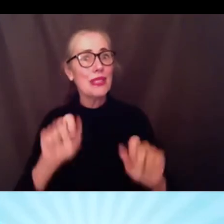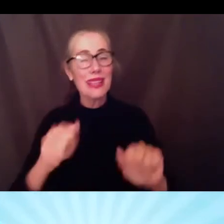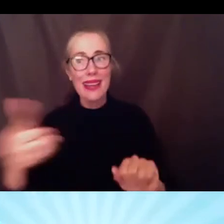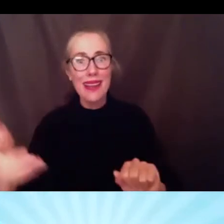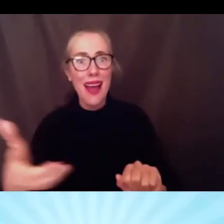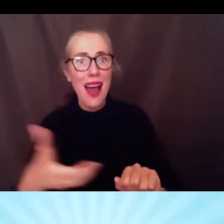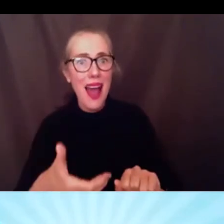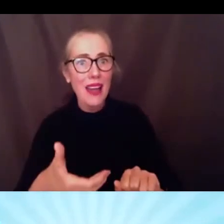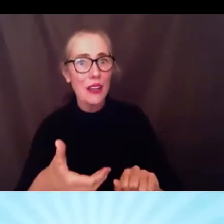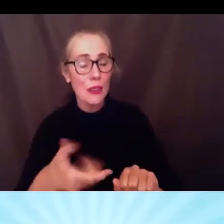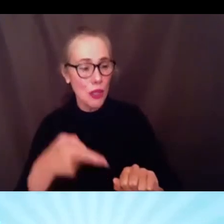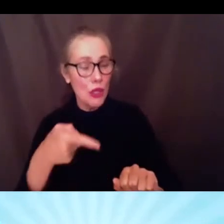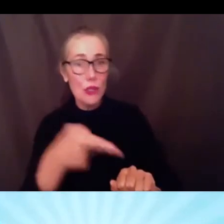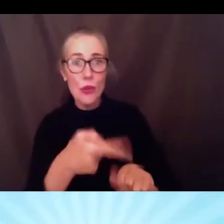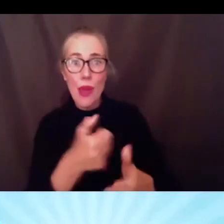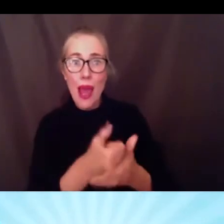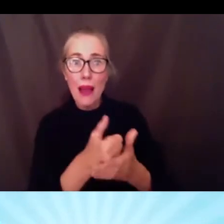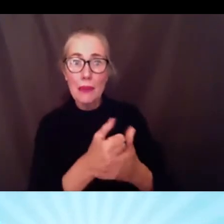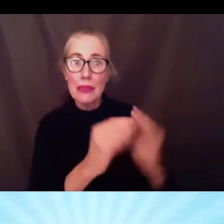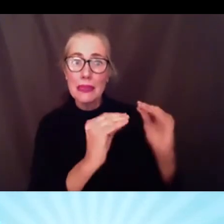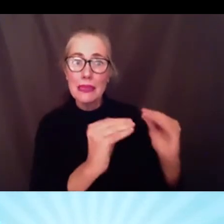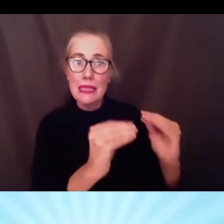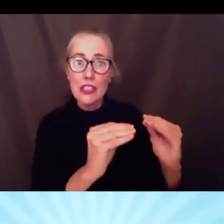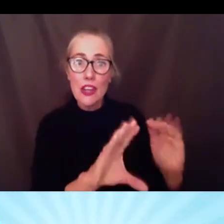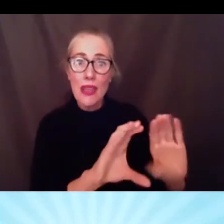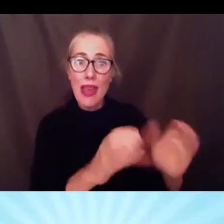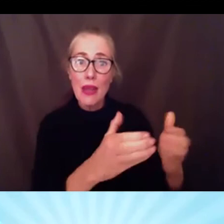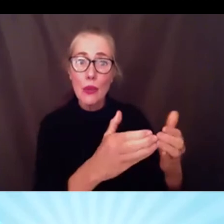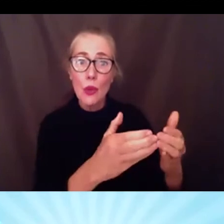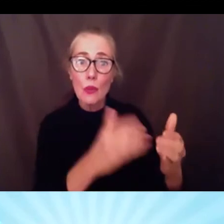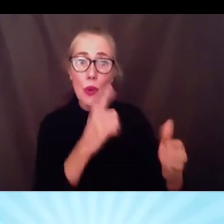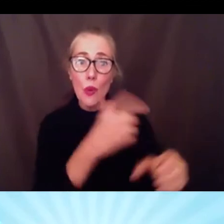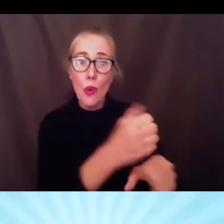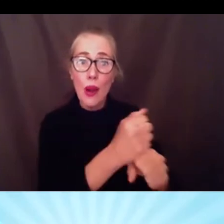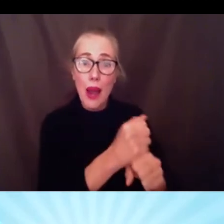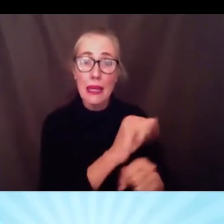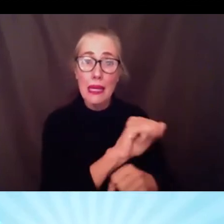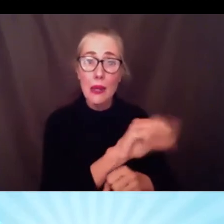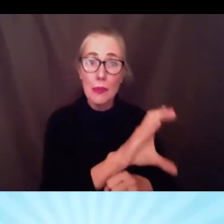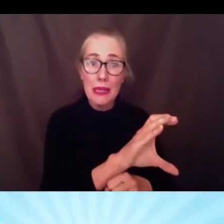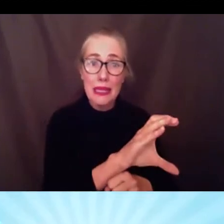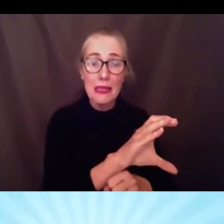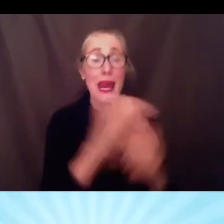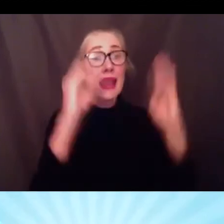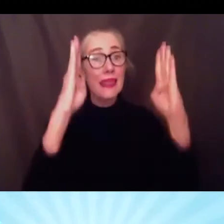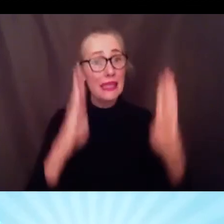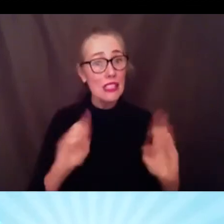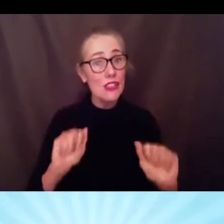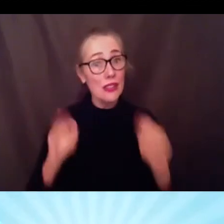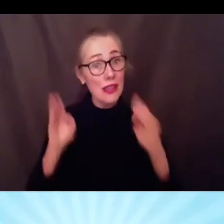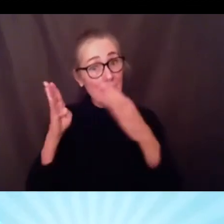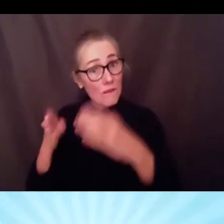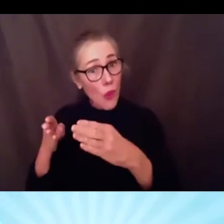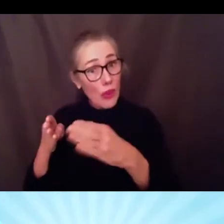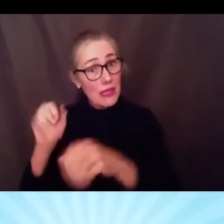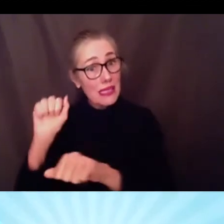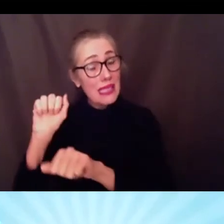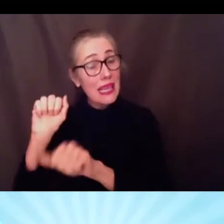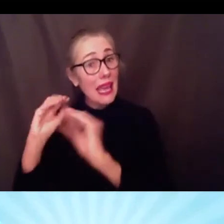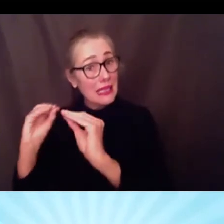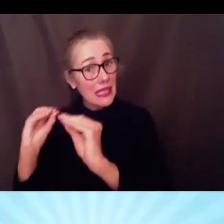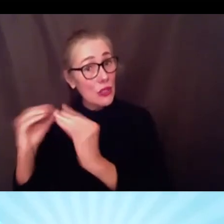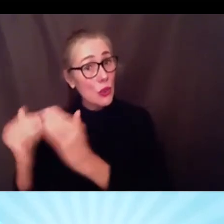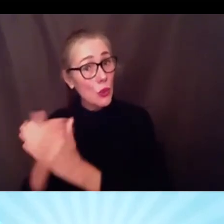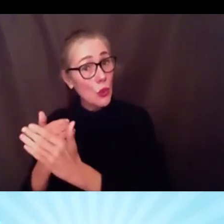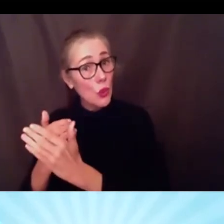and agree with my colleague board members as far as the process i think this is